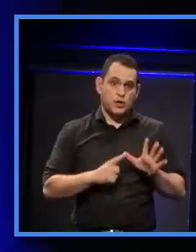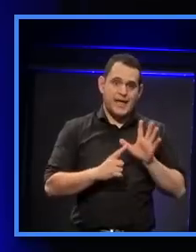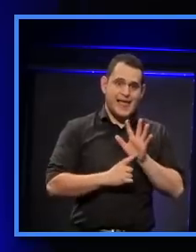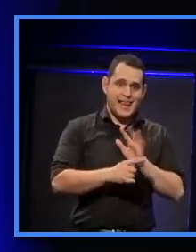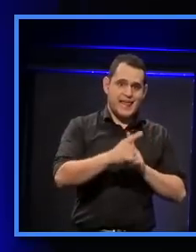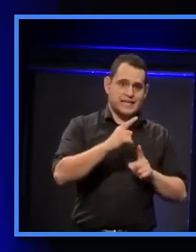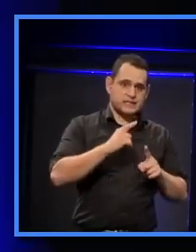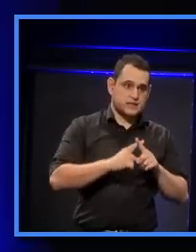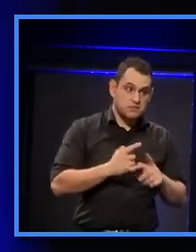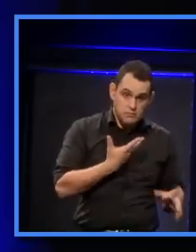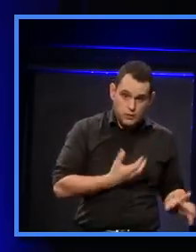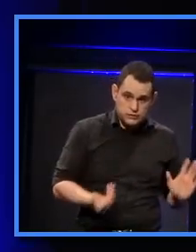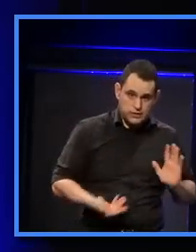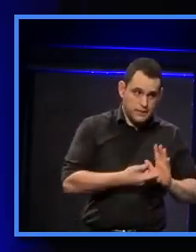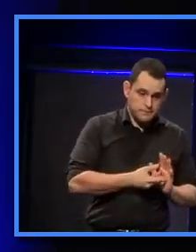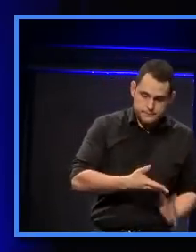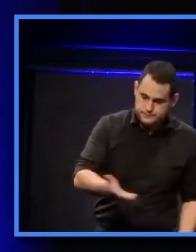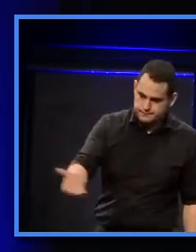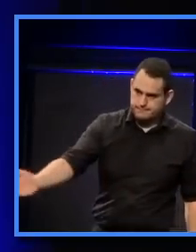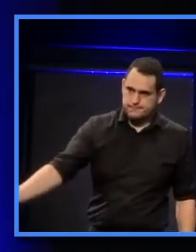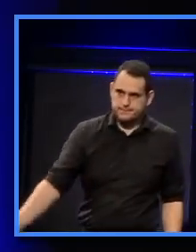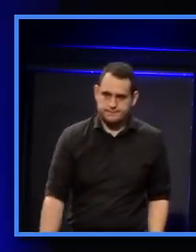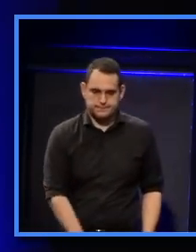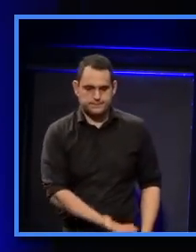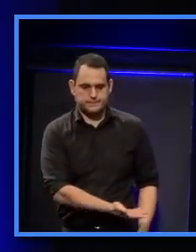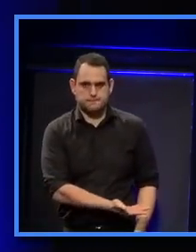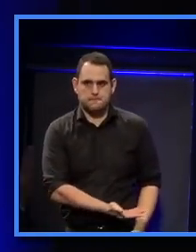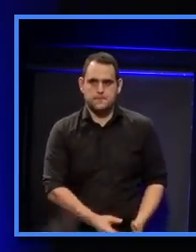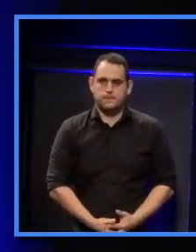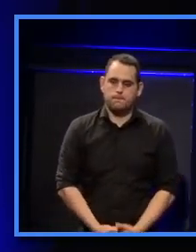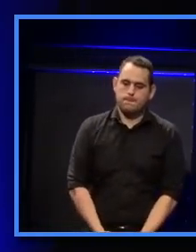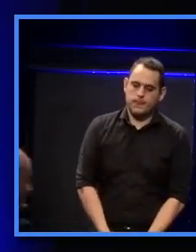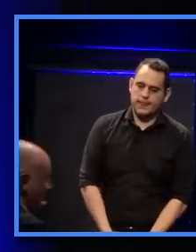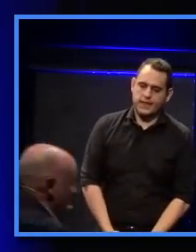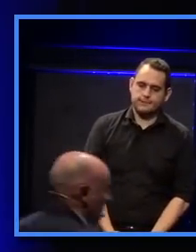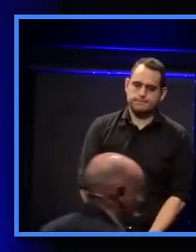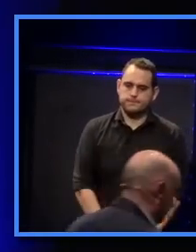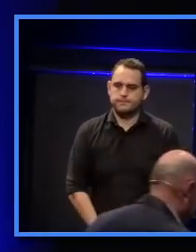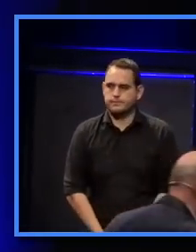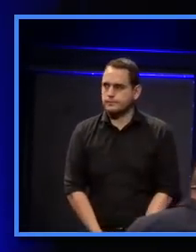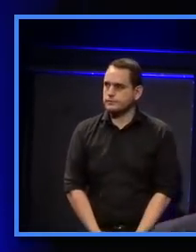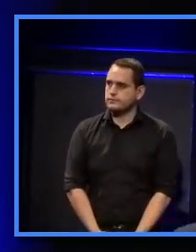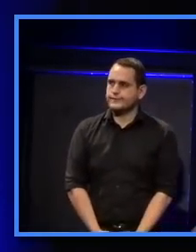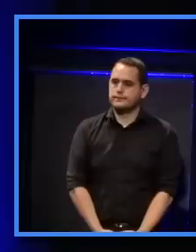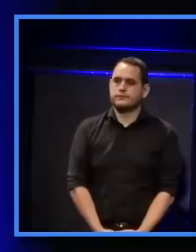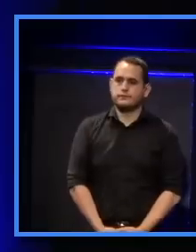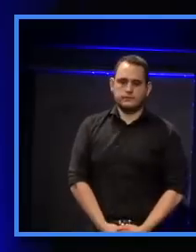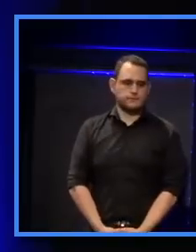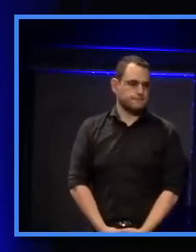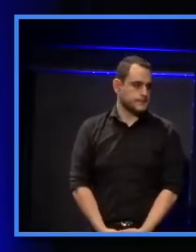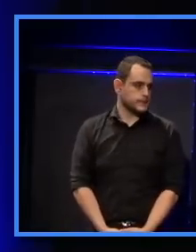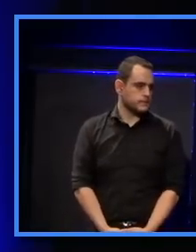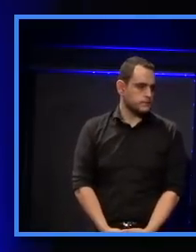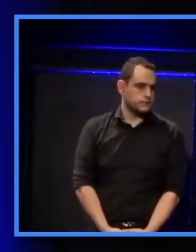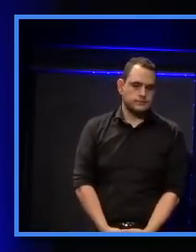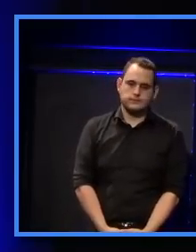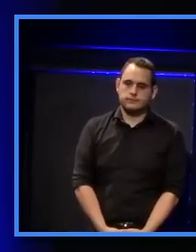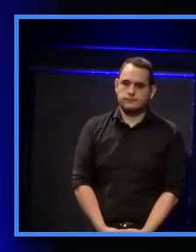to join me up on the stage, and where's Patrick and Roe? So, okay, we'll just,